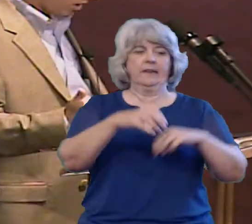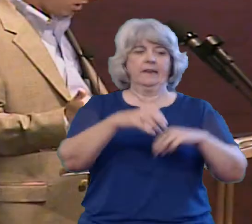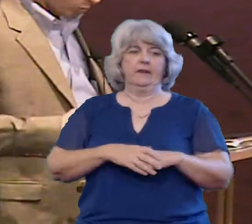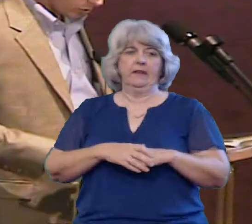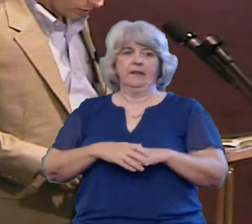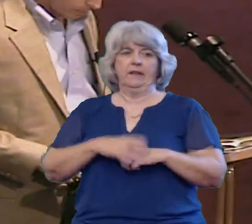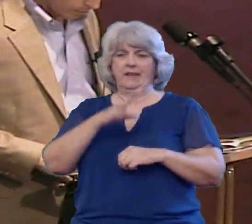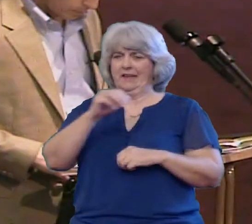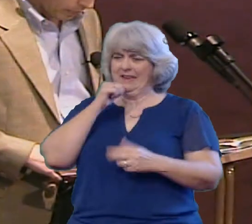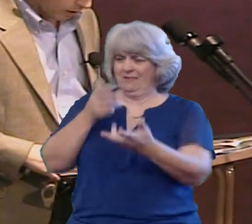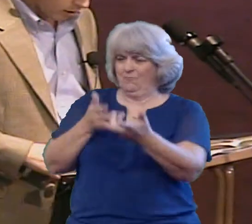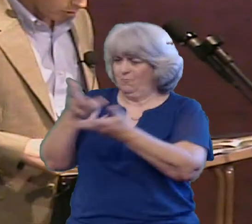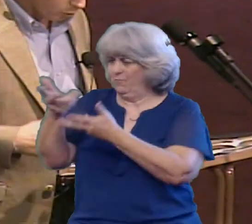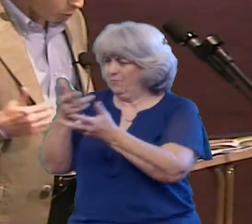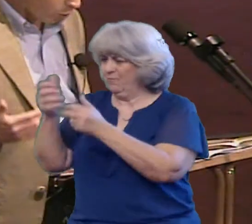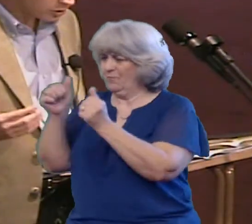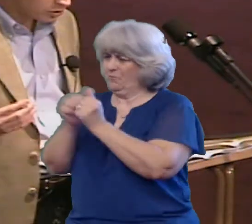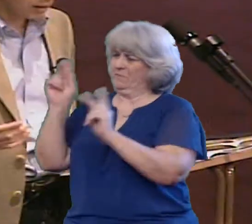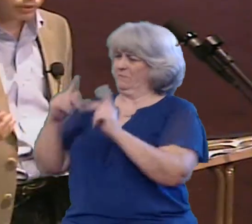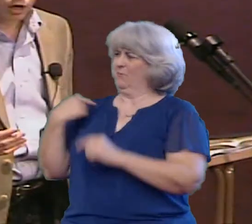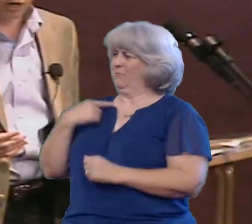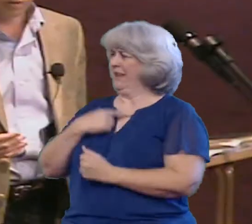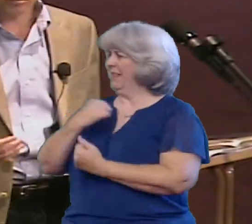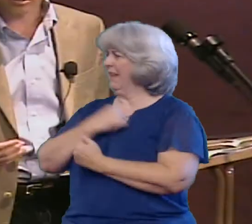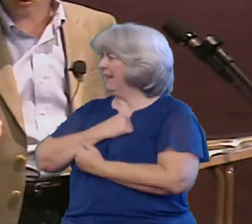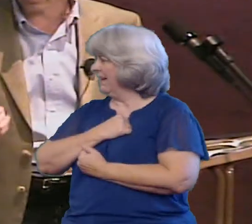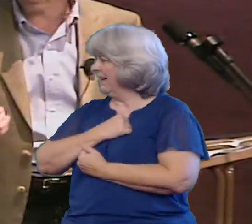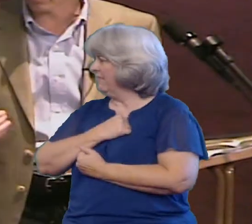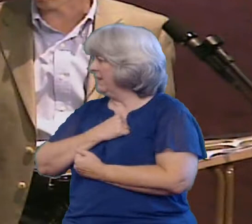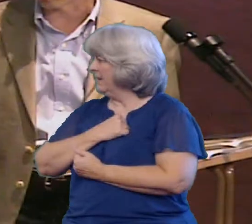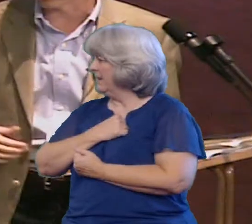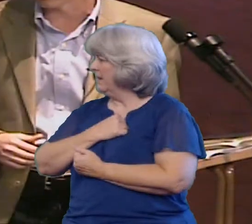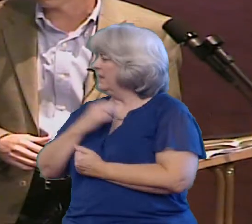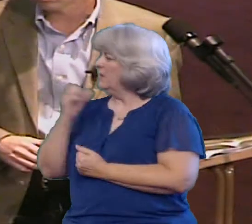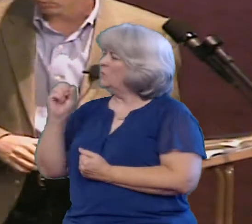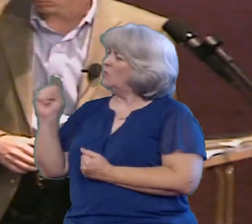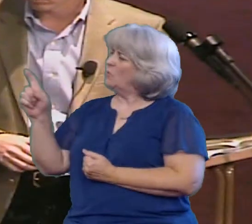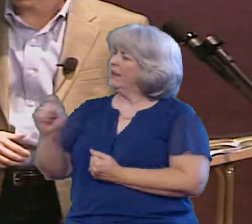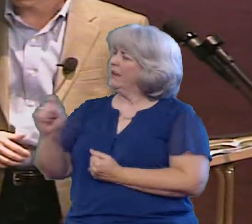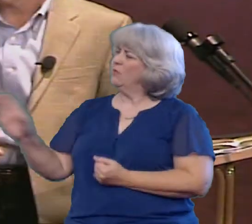with loved ones So the question then becomes is what is in our heart?